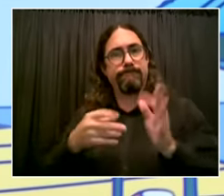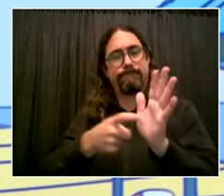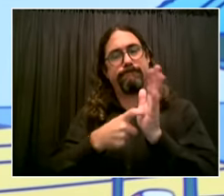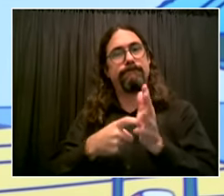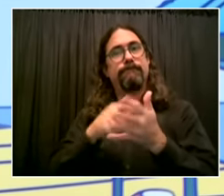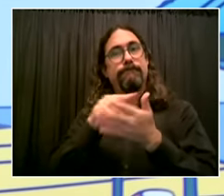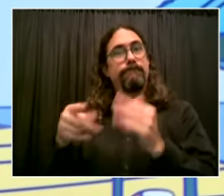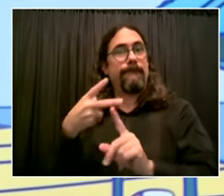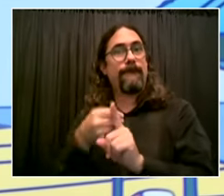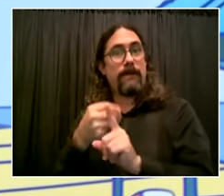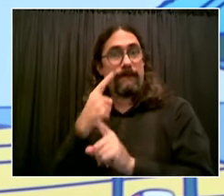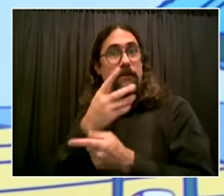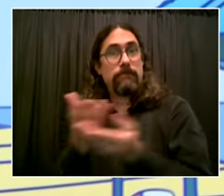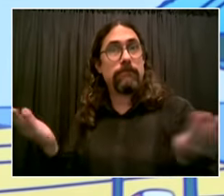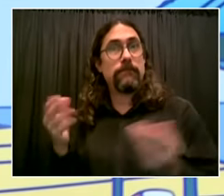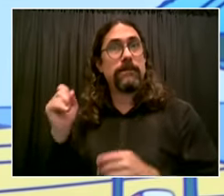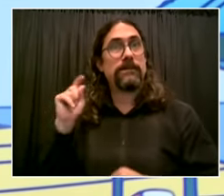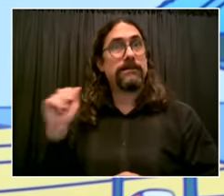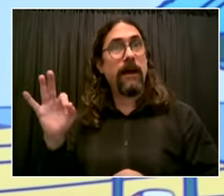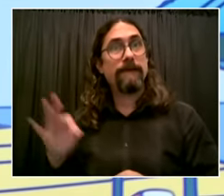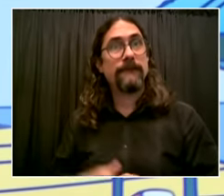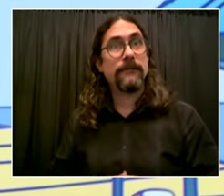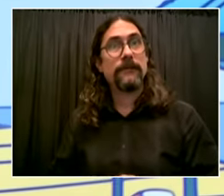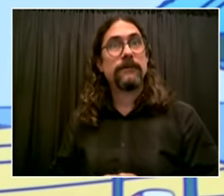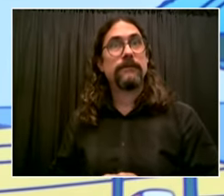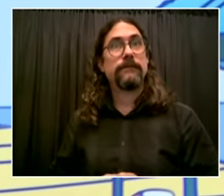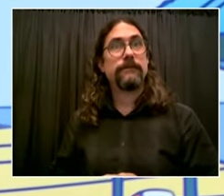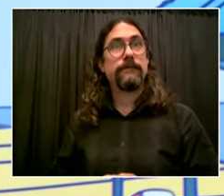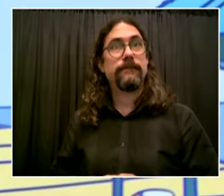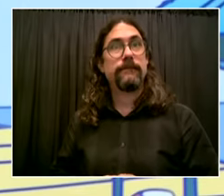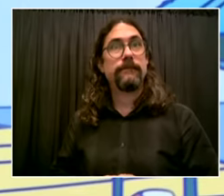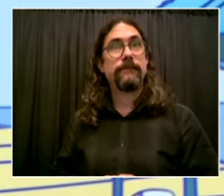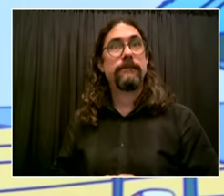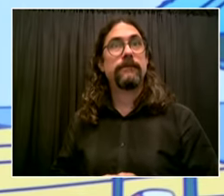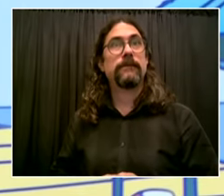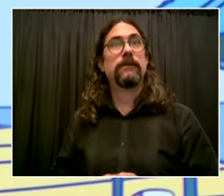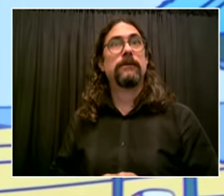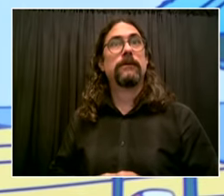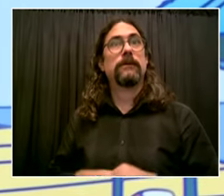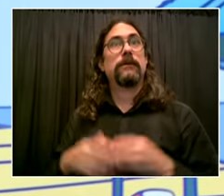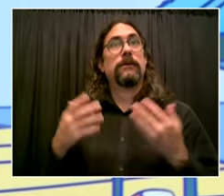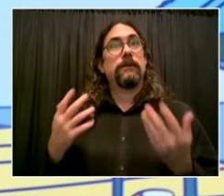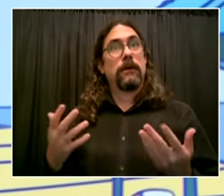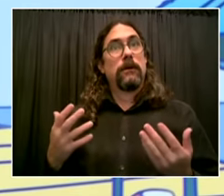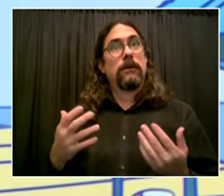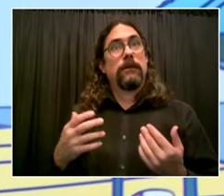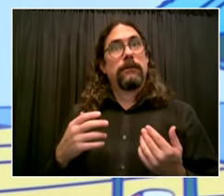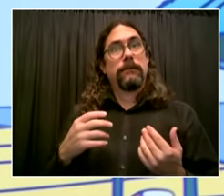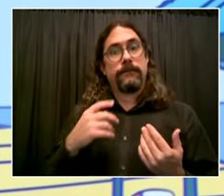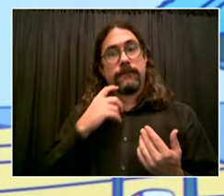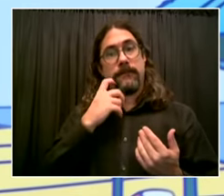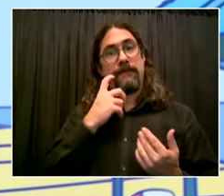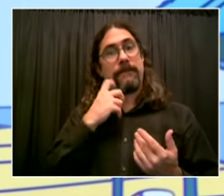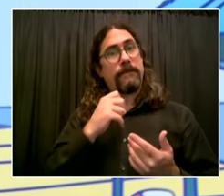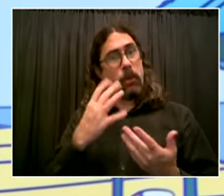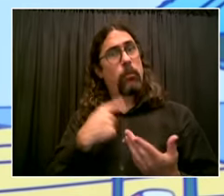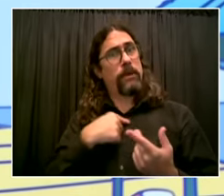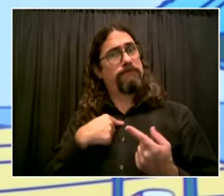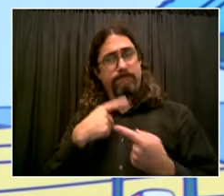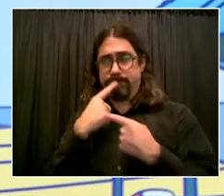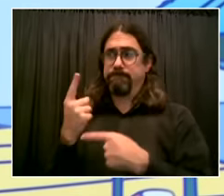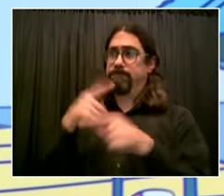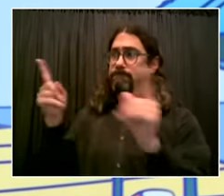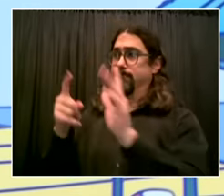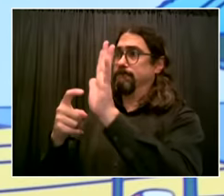uh in the next 24 hours so um i don't understand the basis for a claim i don't believe a court is going to see